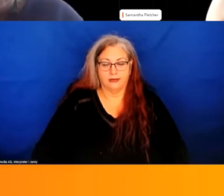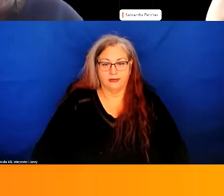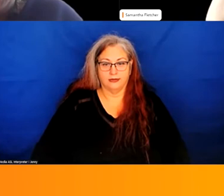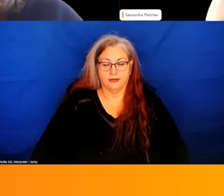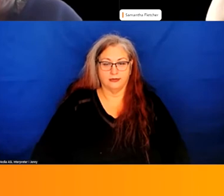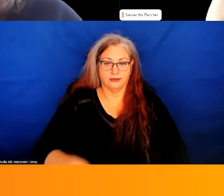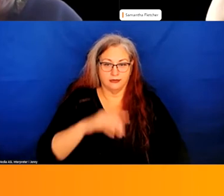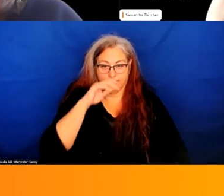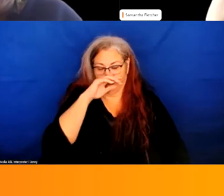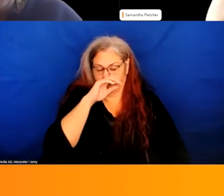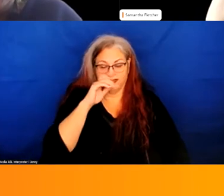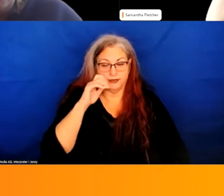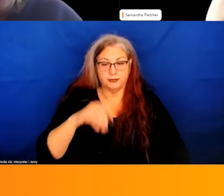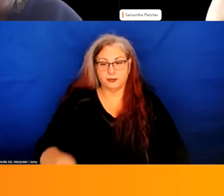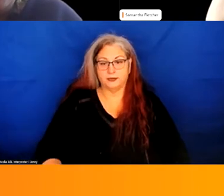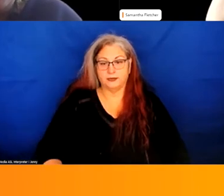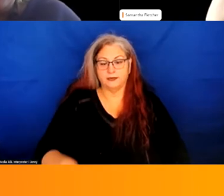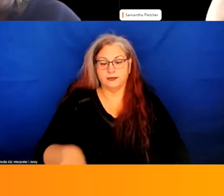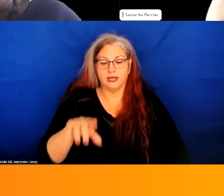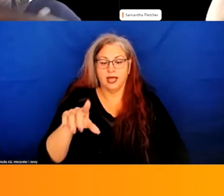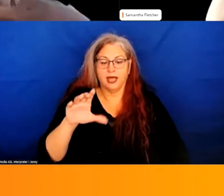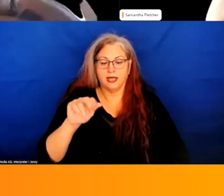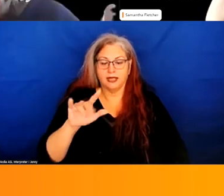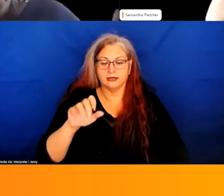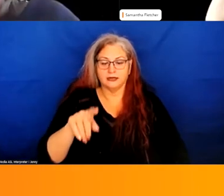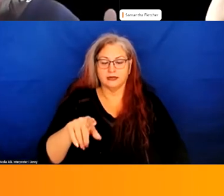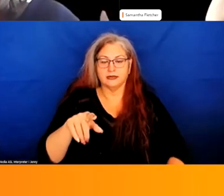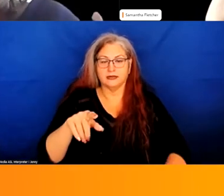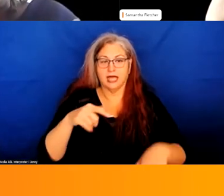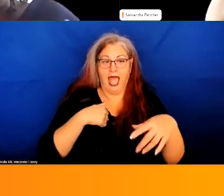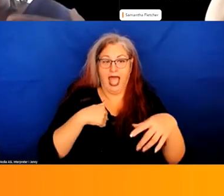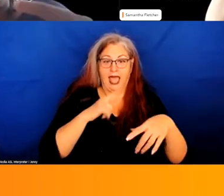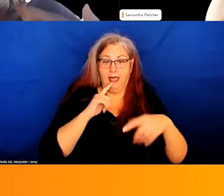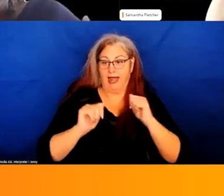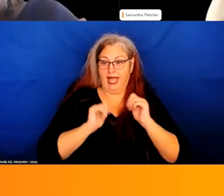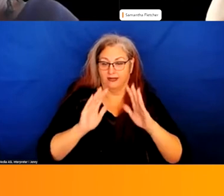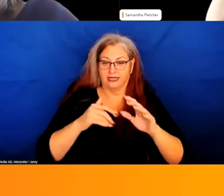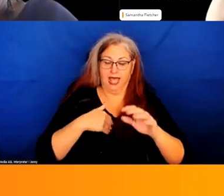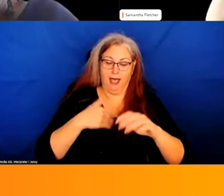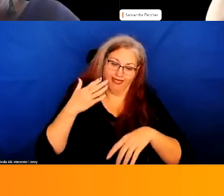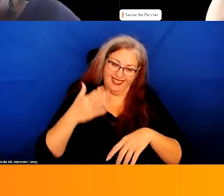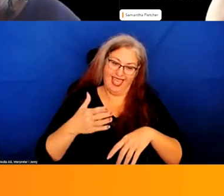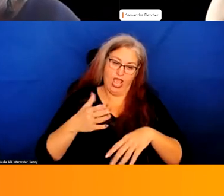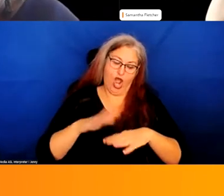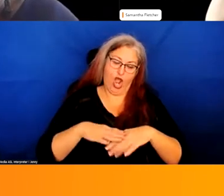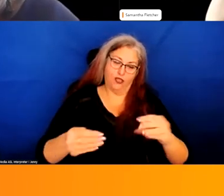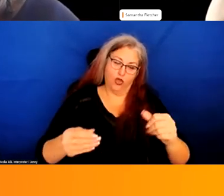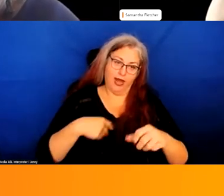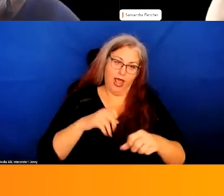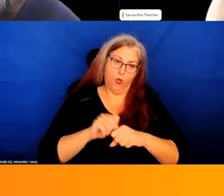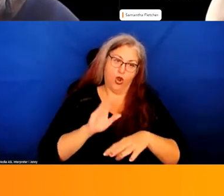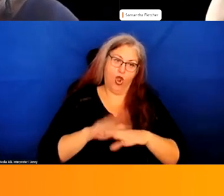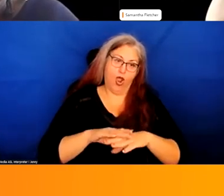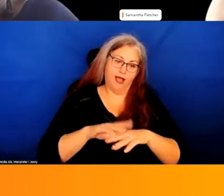Um, and Candace, I am an activist. I am on the ground. I work on these issues in my